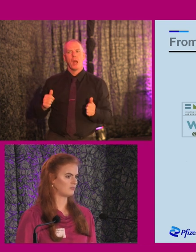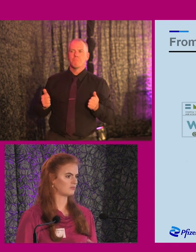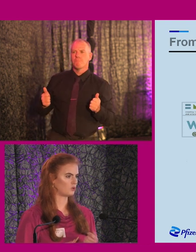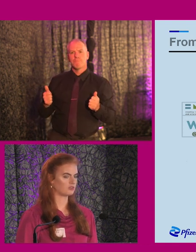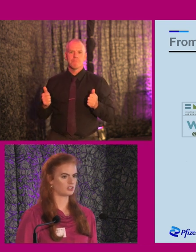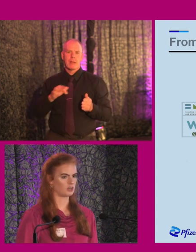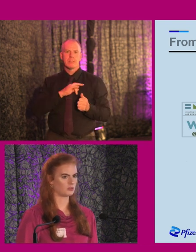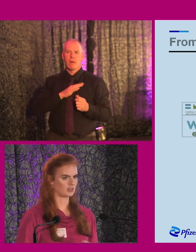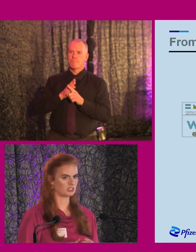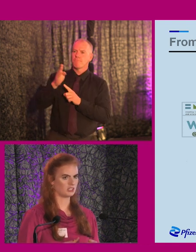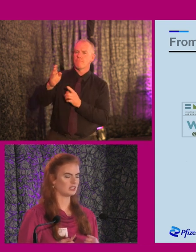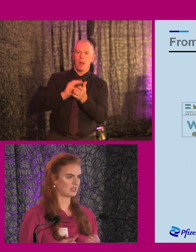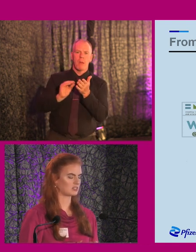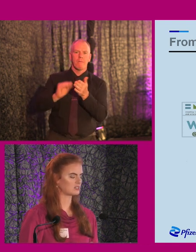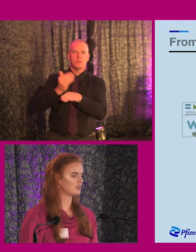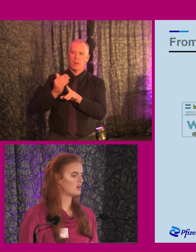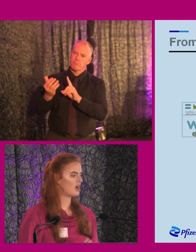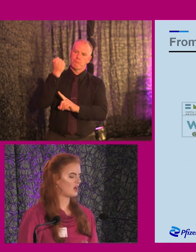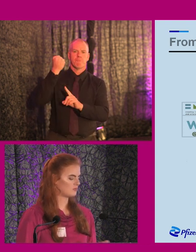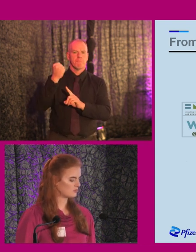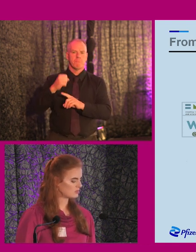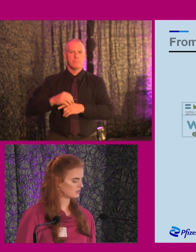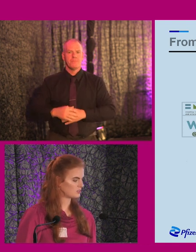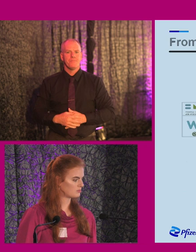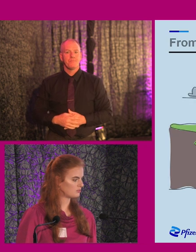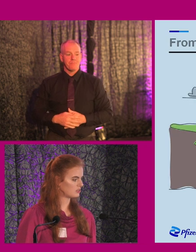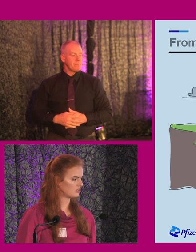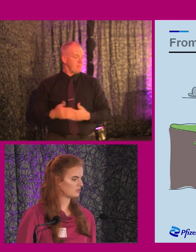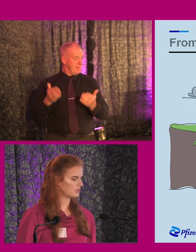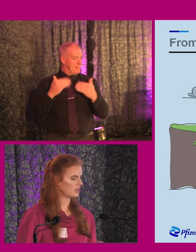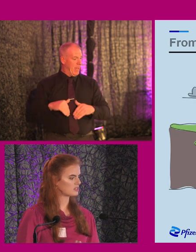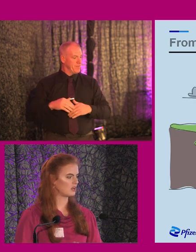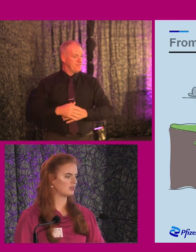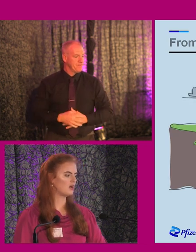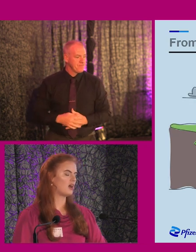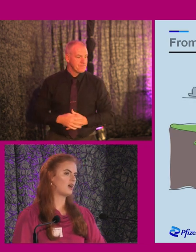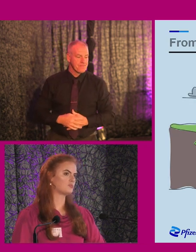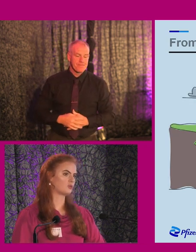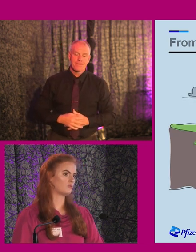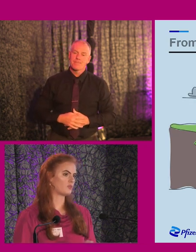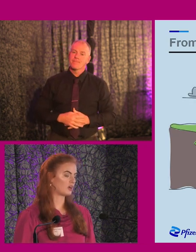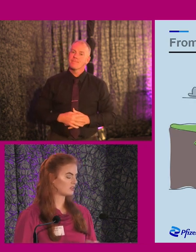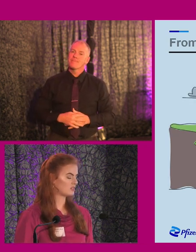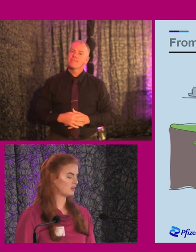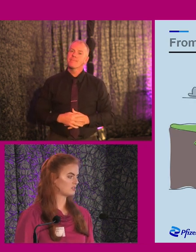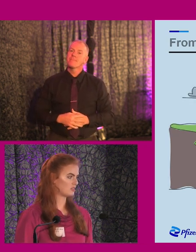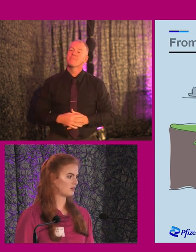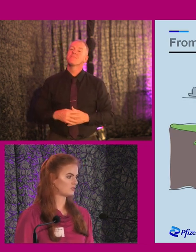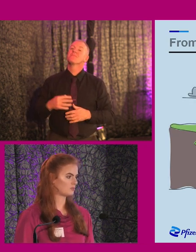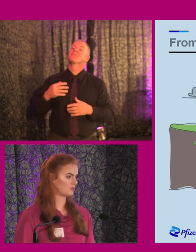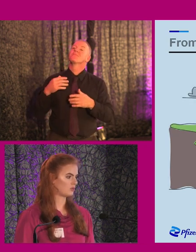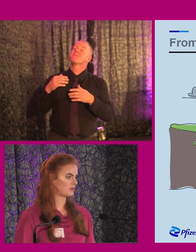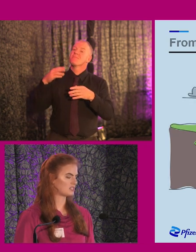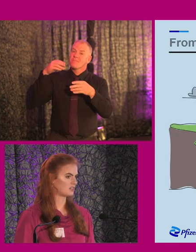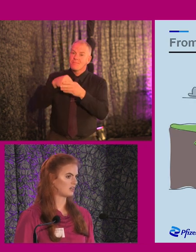go for this job and actually get it. And so I'll just move on to the next slide. And so I got onto the